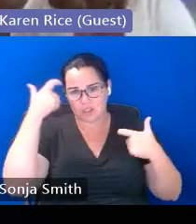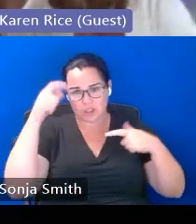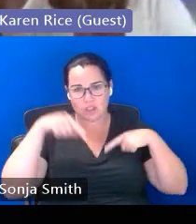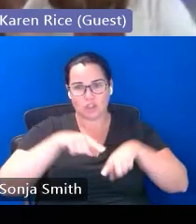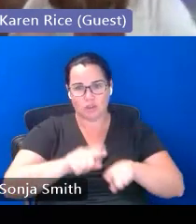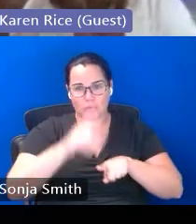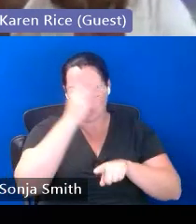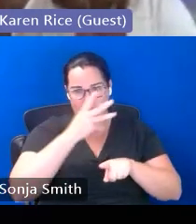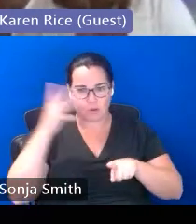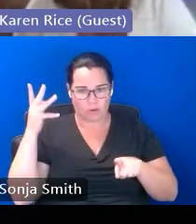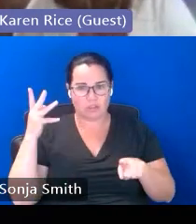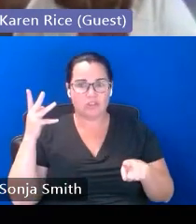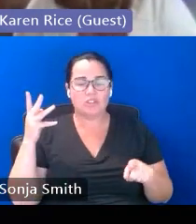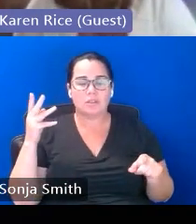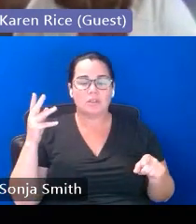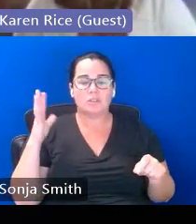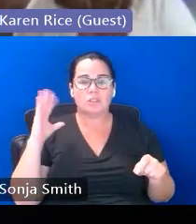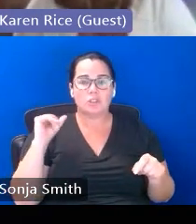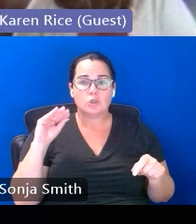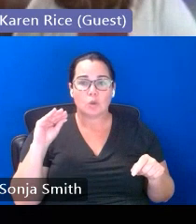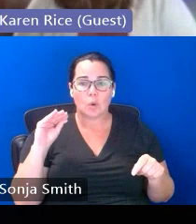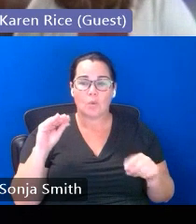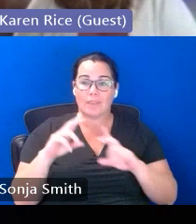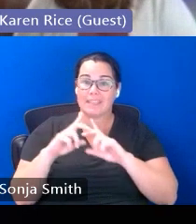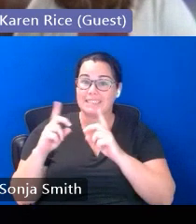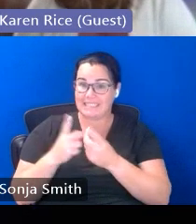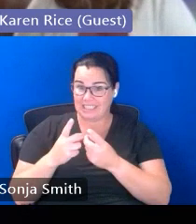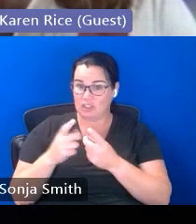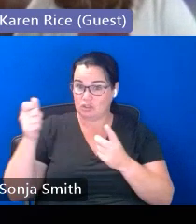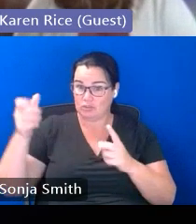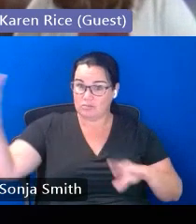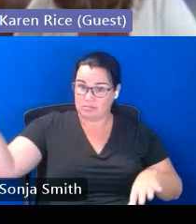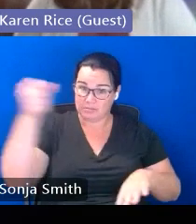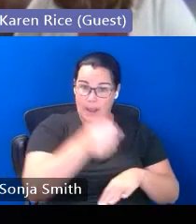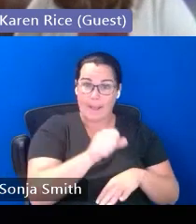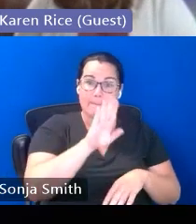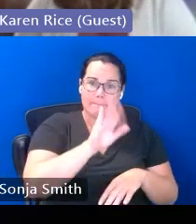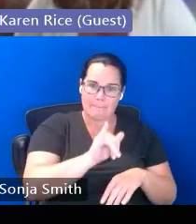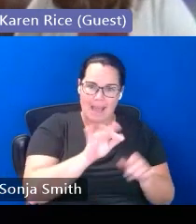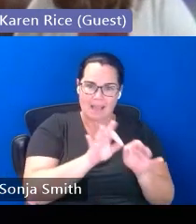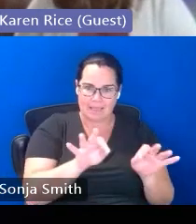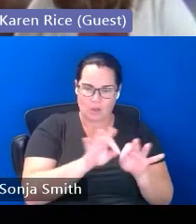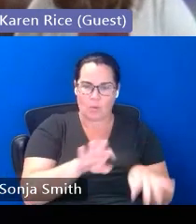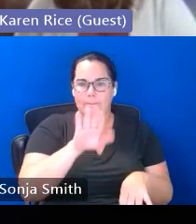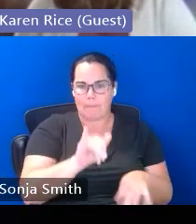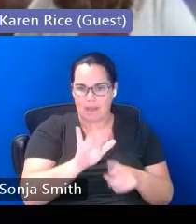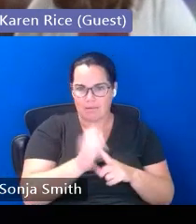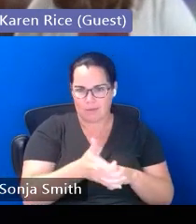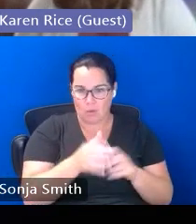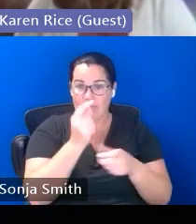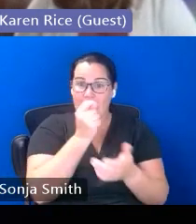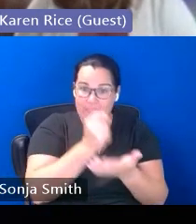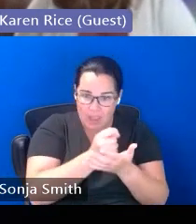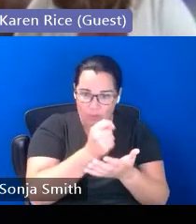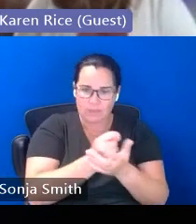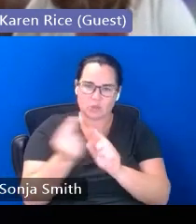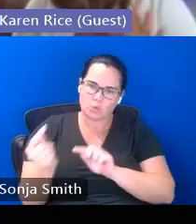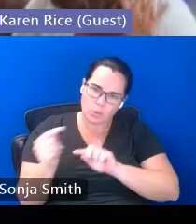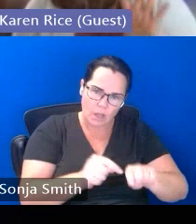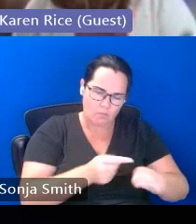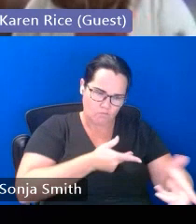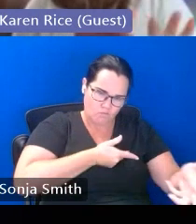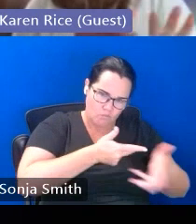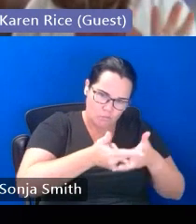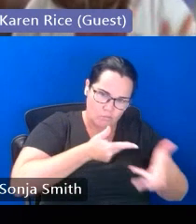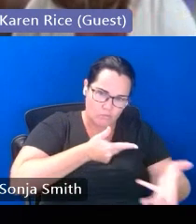so the district hired a therapist a bilingual bicultural therapist to come into the schools and really work with these unaccompanied youth